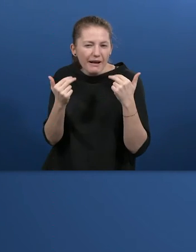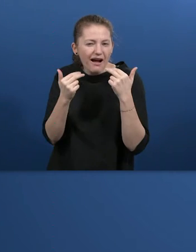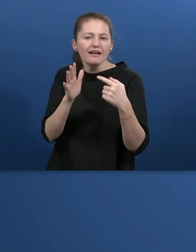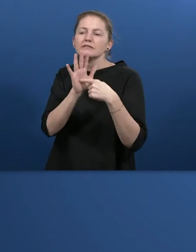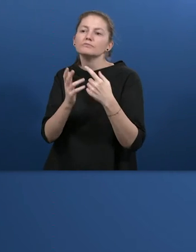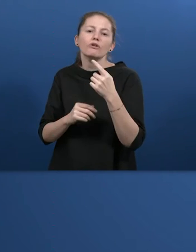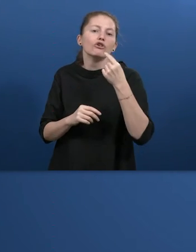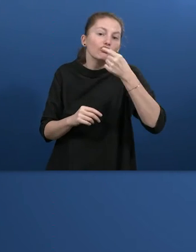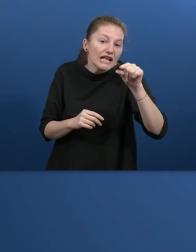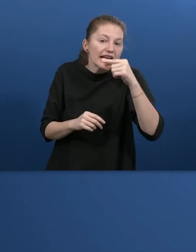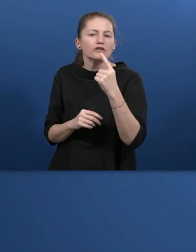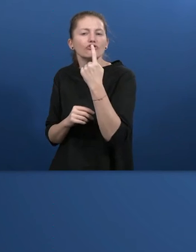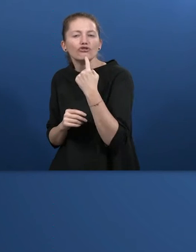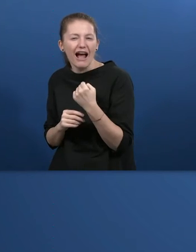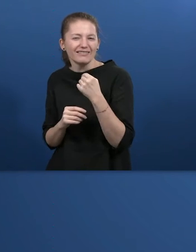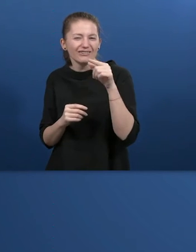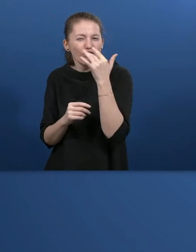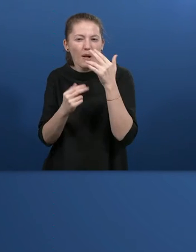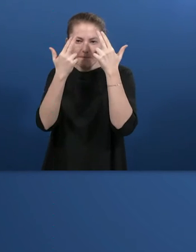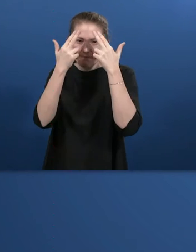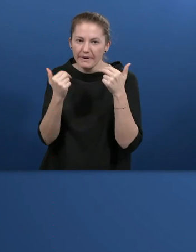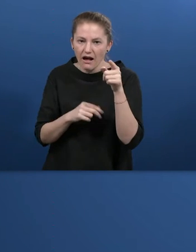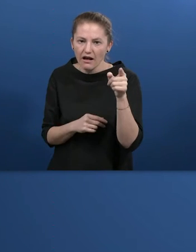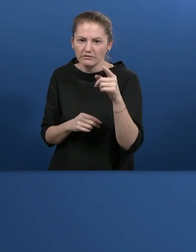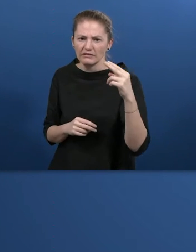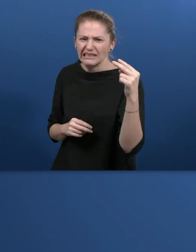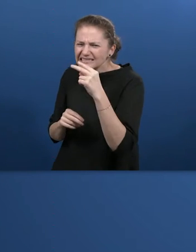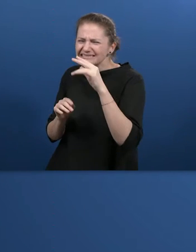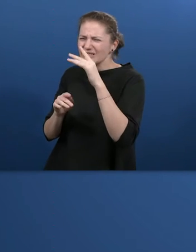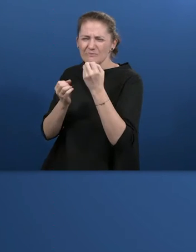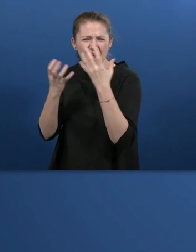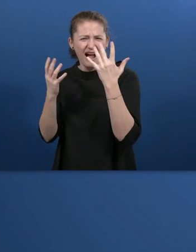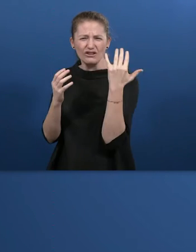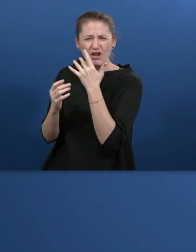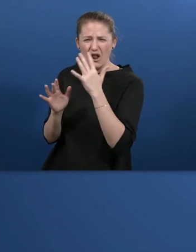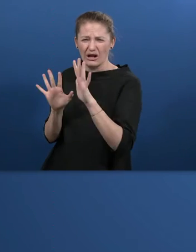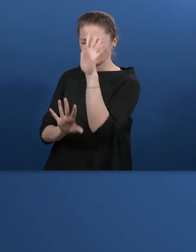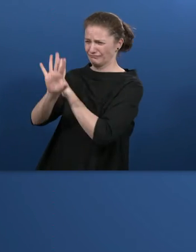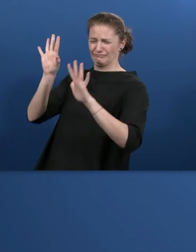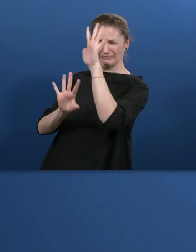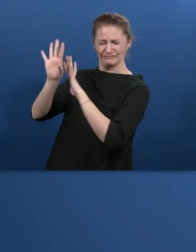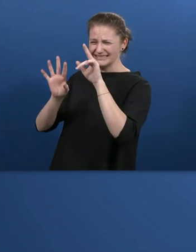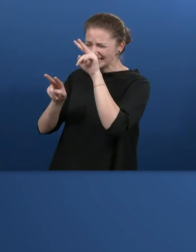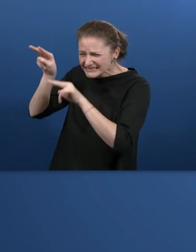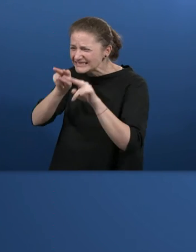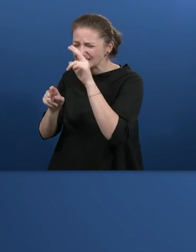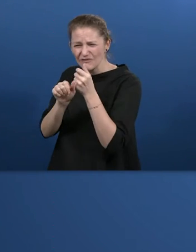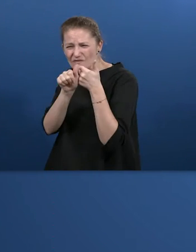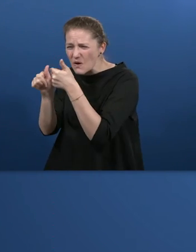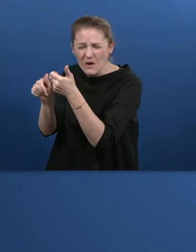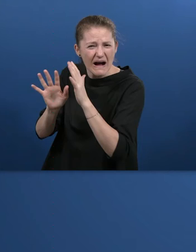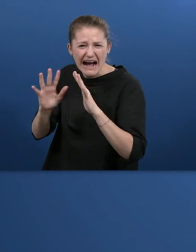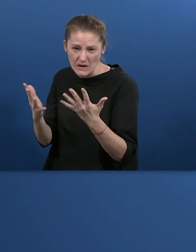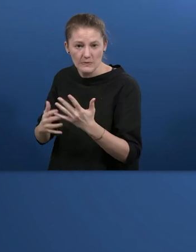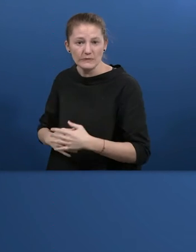colorblind, like green and red colorblind. And they also have a hard time watching videos or watching films